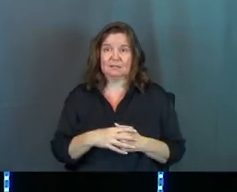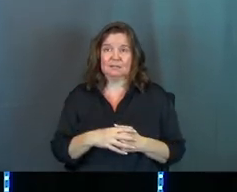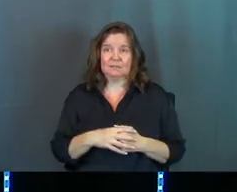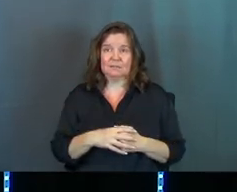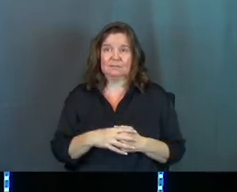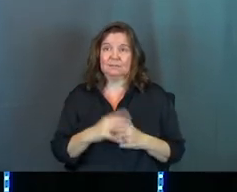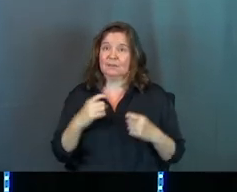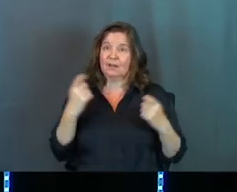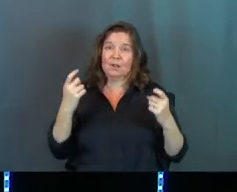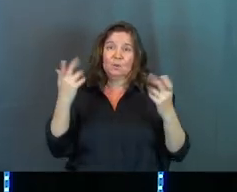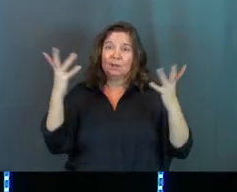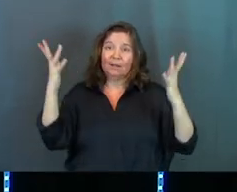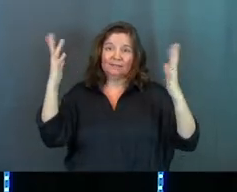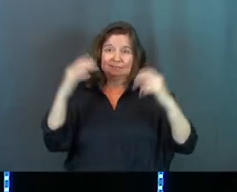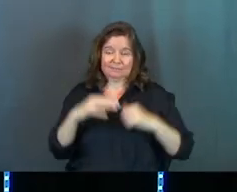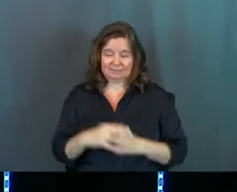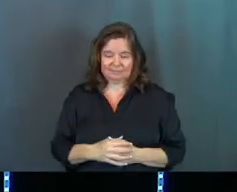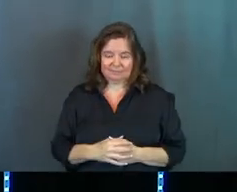Hallelujah.